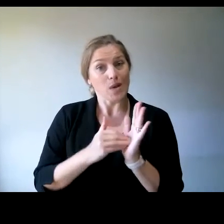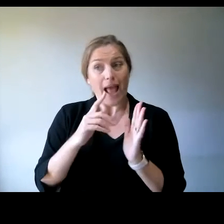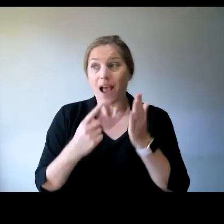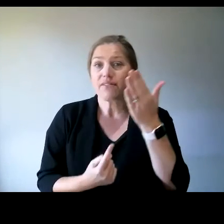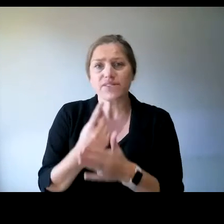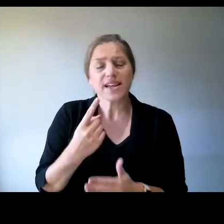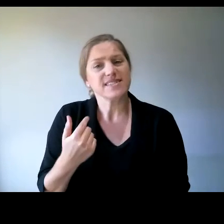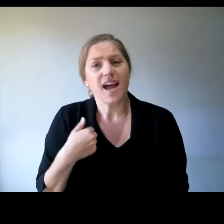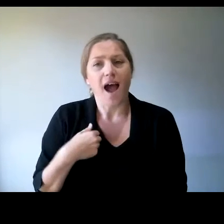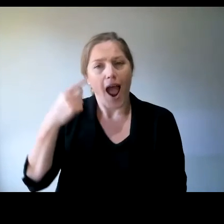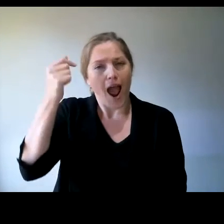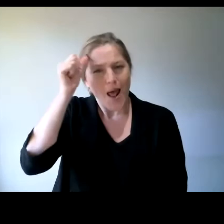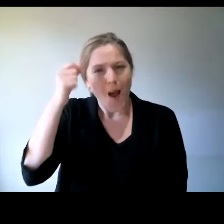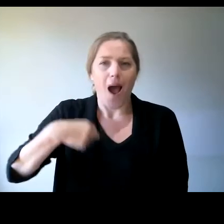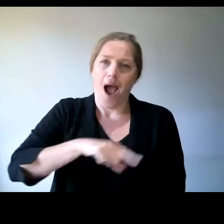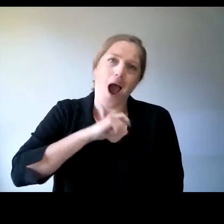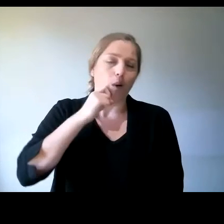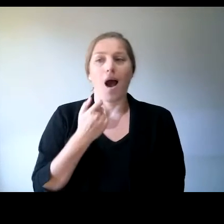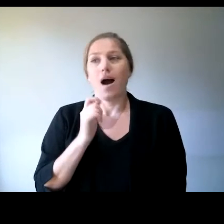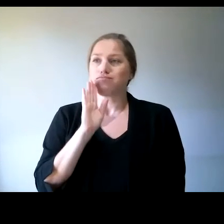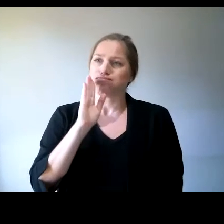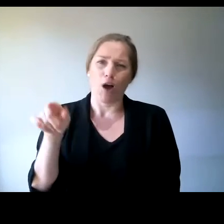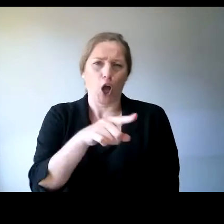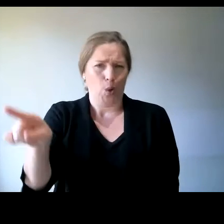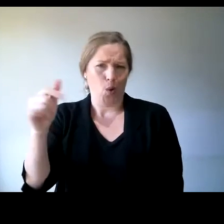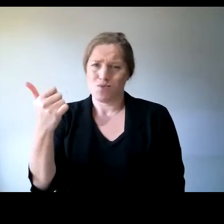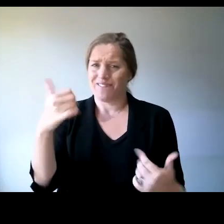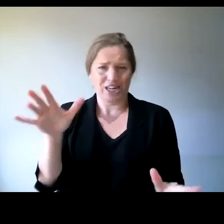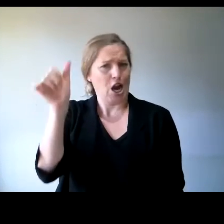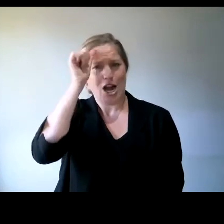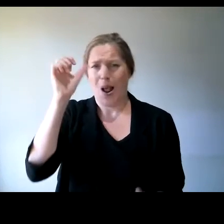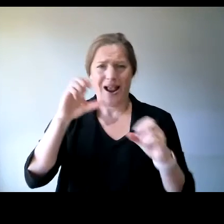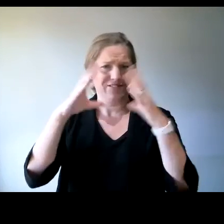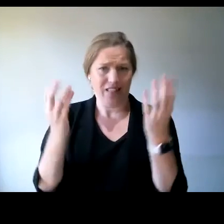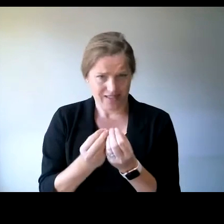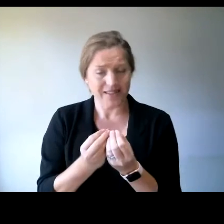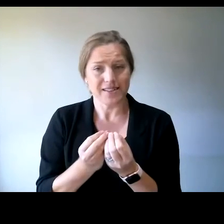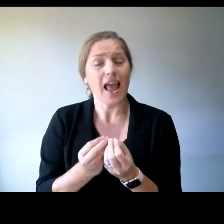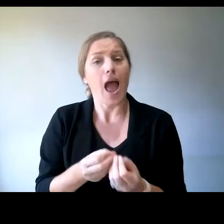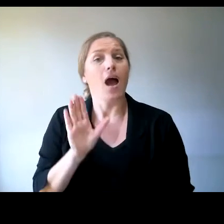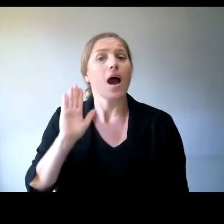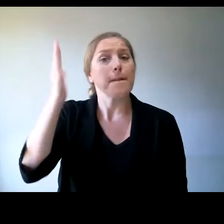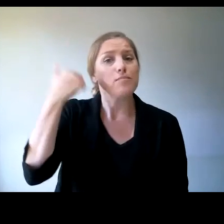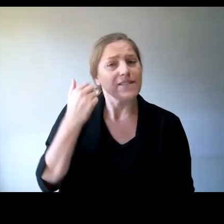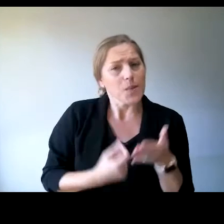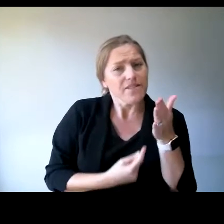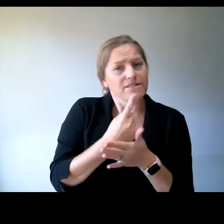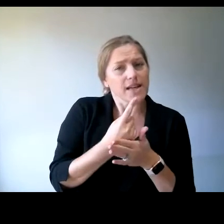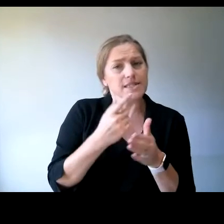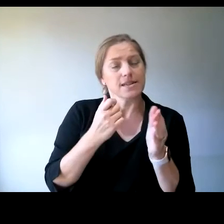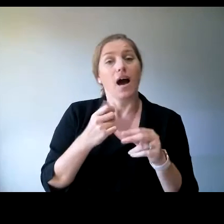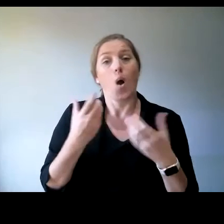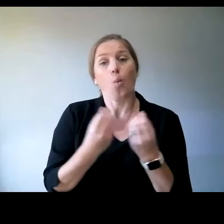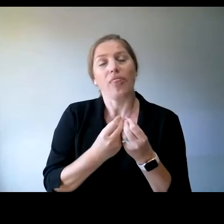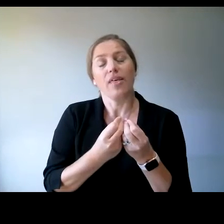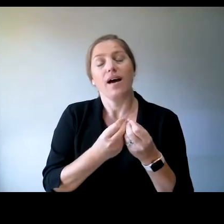preaching to the converted or us preaching to the converted, because we feel like our previous events at FART in conversation with Graham Innes really